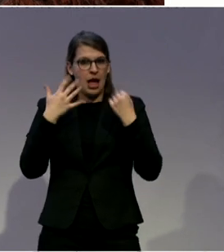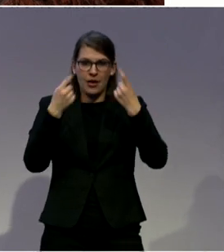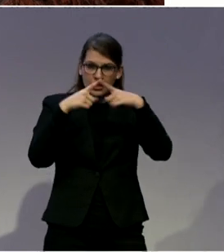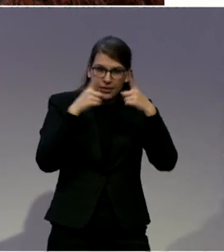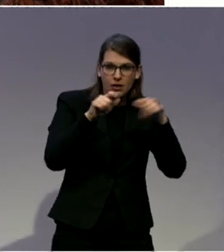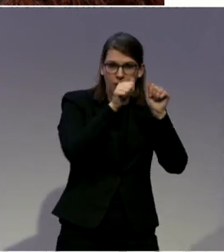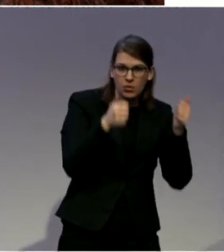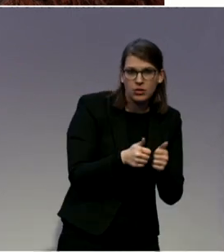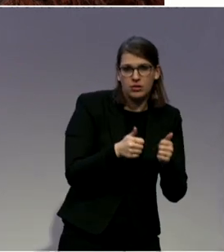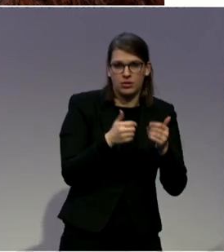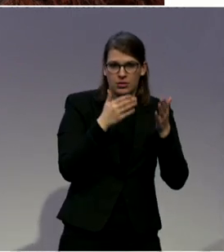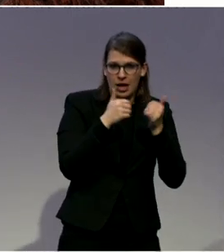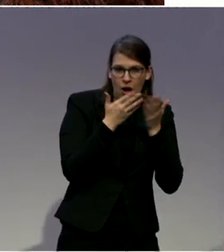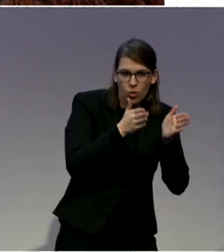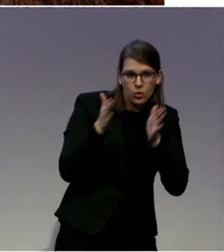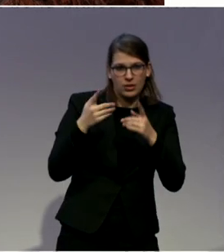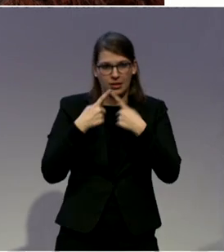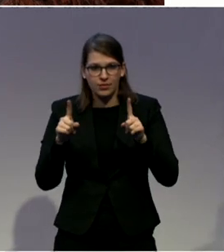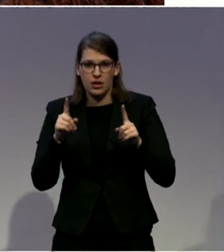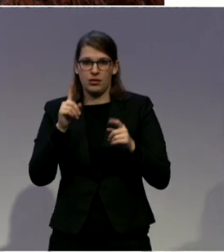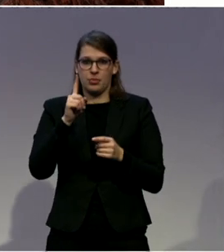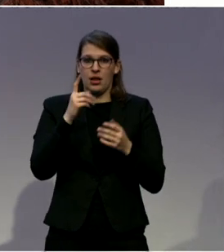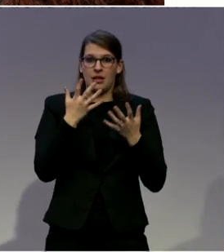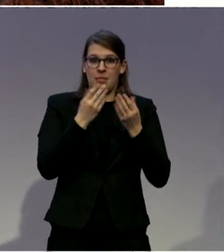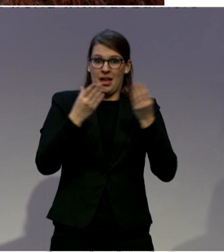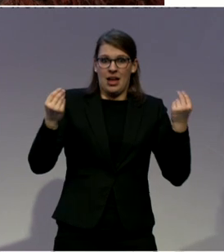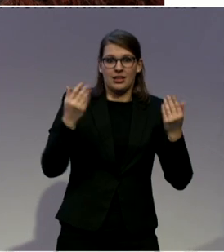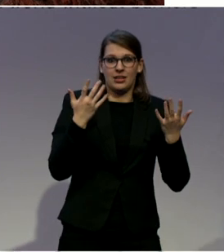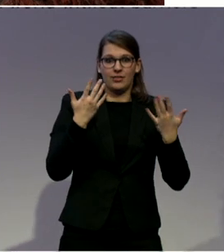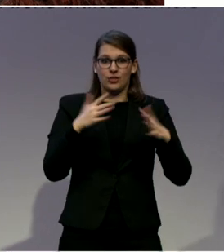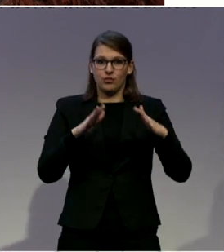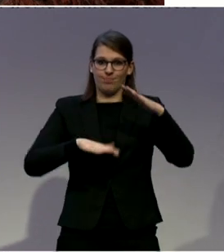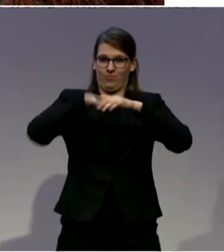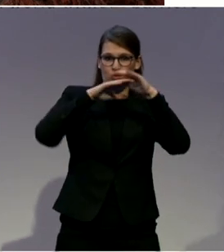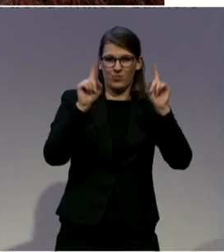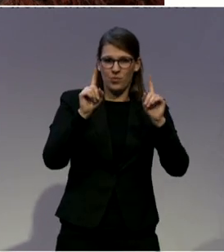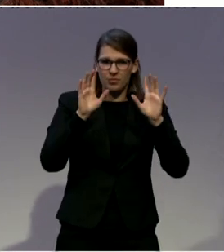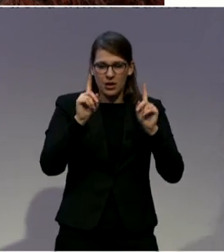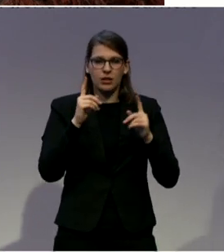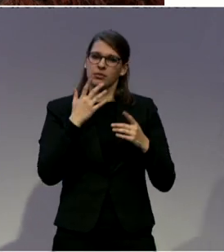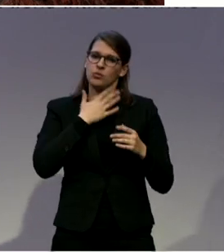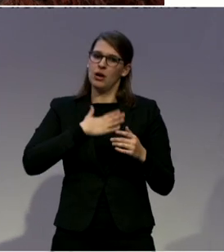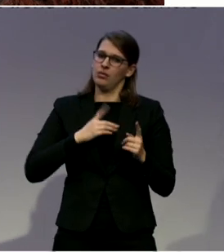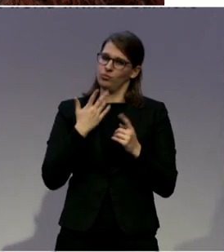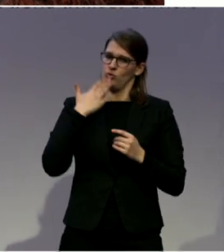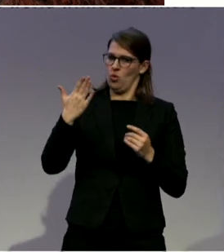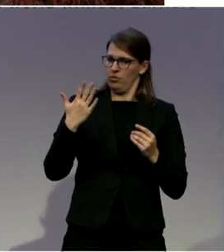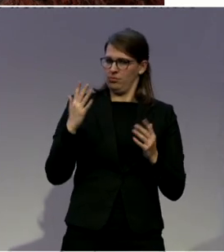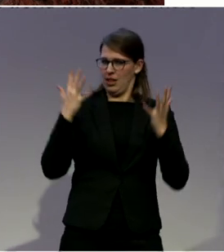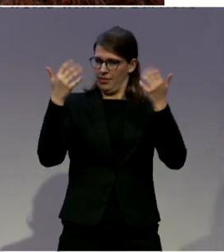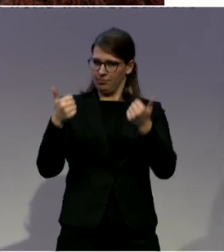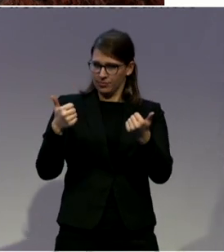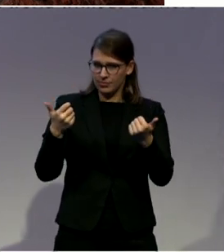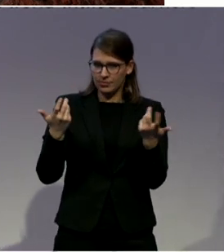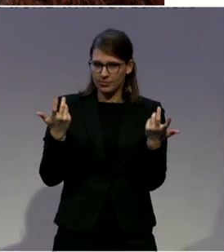up with was really policy over on one side, which was the good life. And you had, you know, I suppose very, very progressive